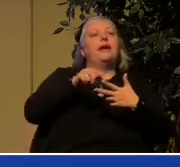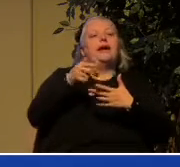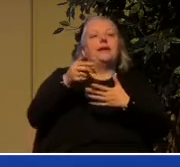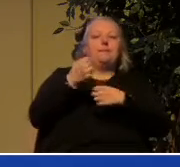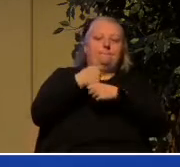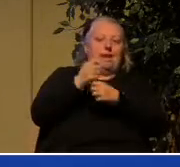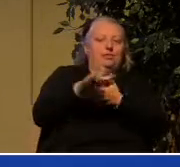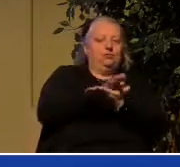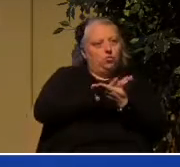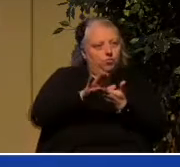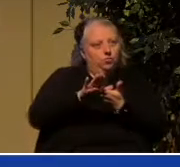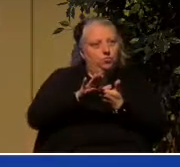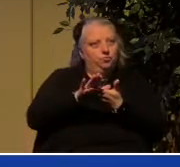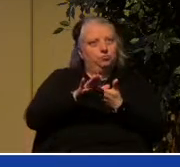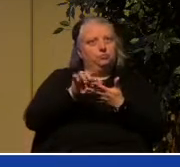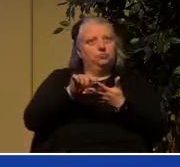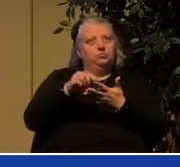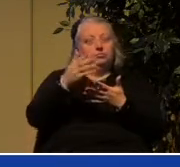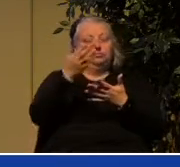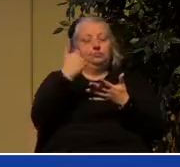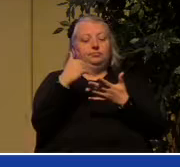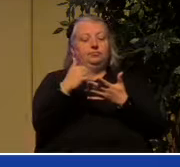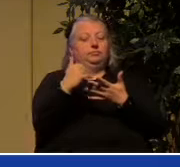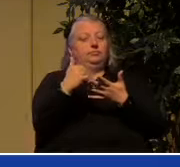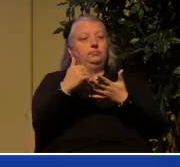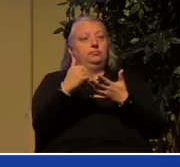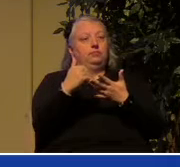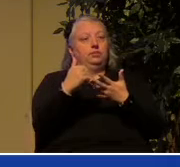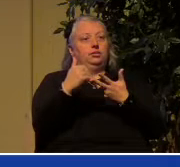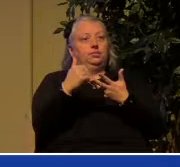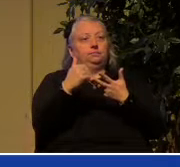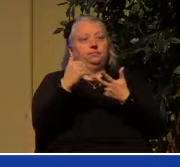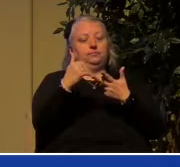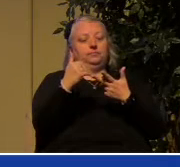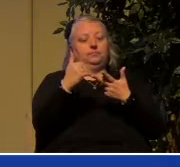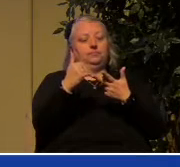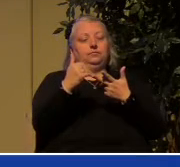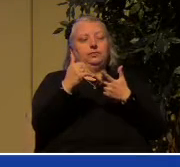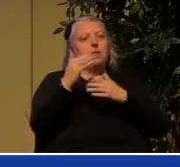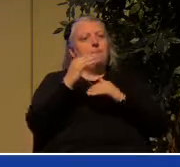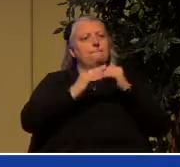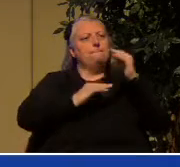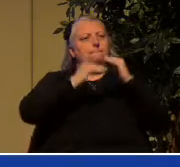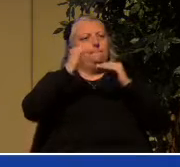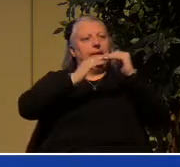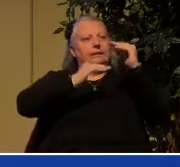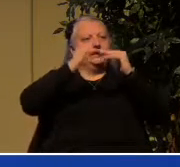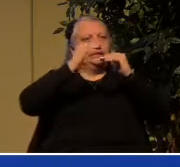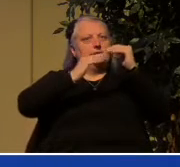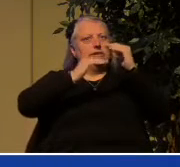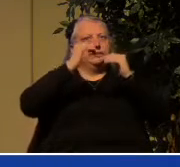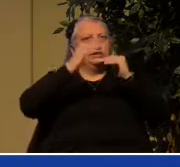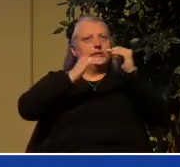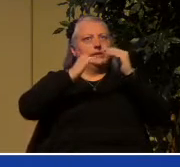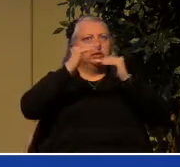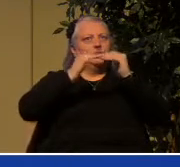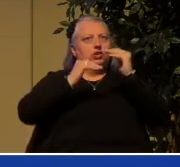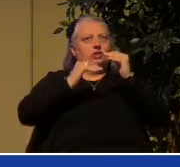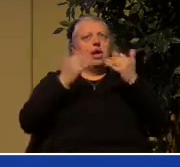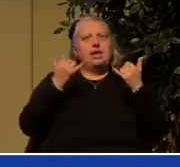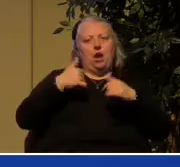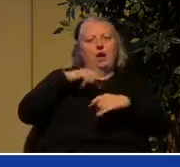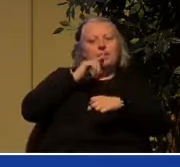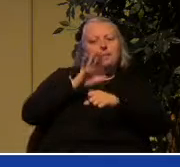and the next word for us to notice then is the word build commit you to God and to the word of his